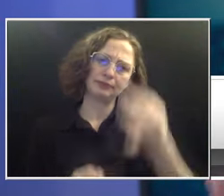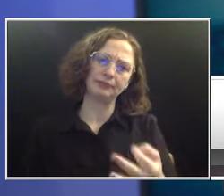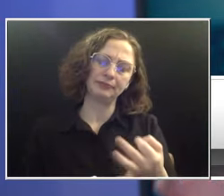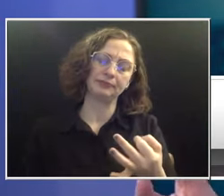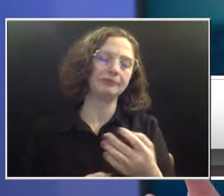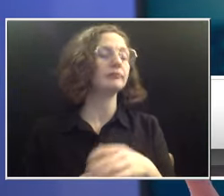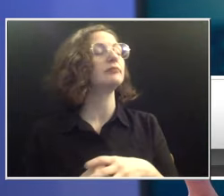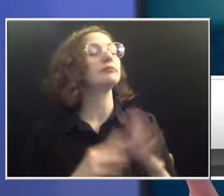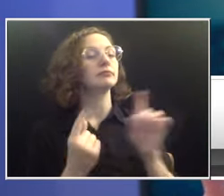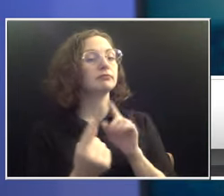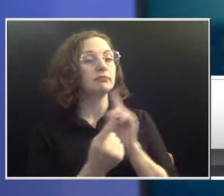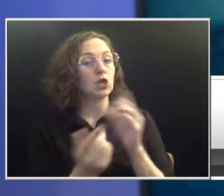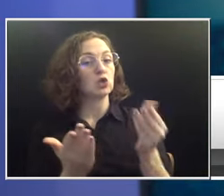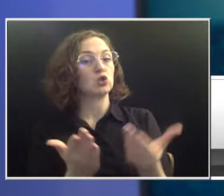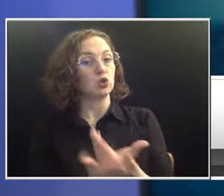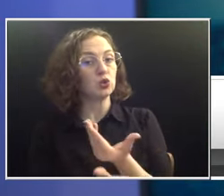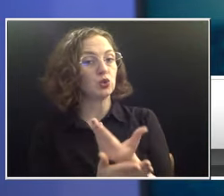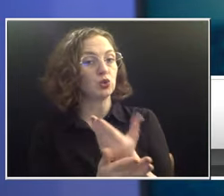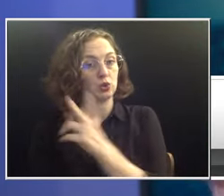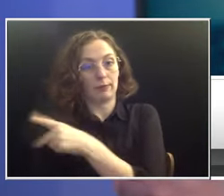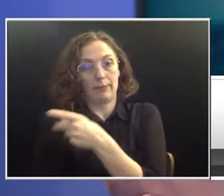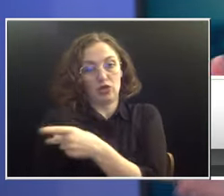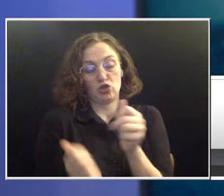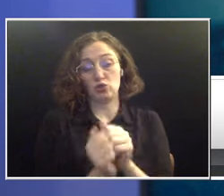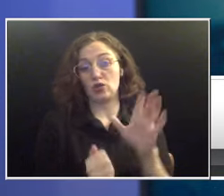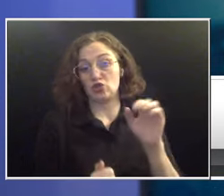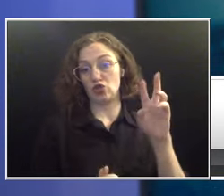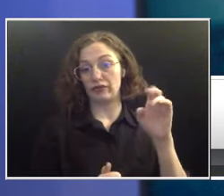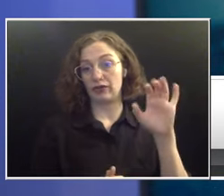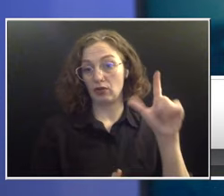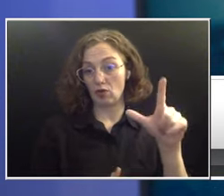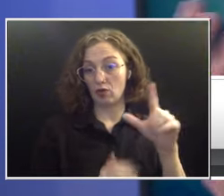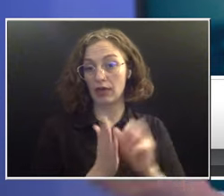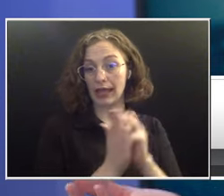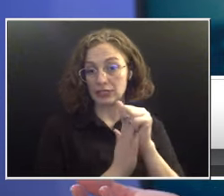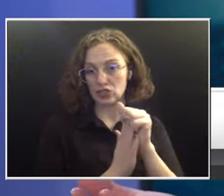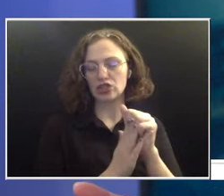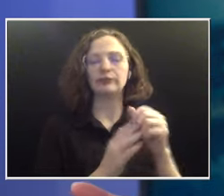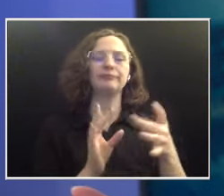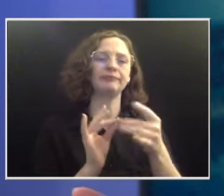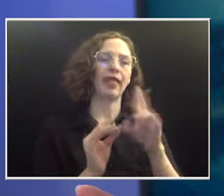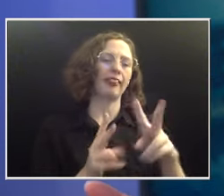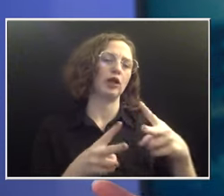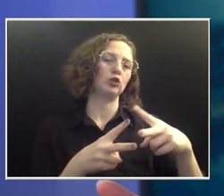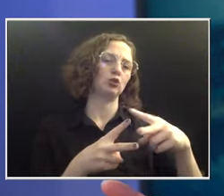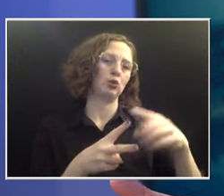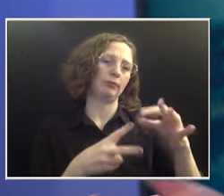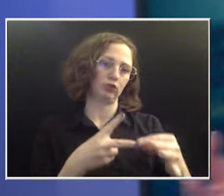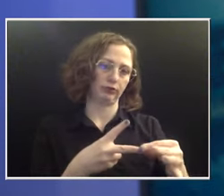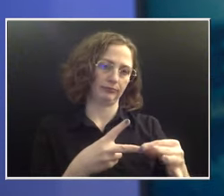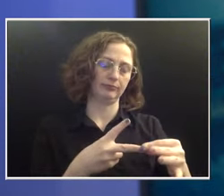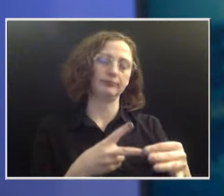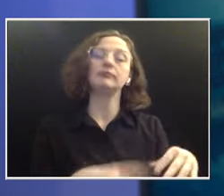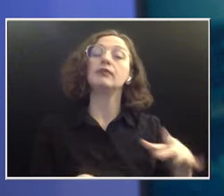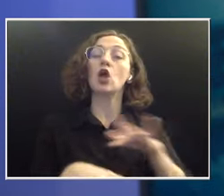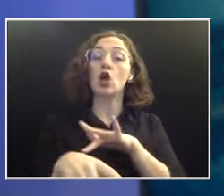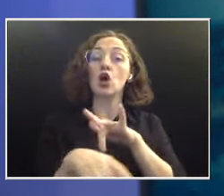about there are sort of two standard treatments. And so for early-stage cancers, we always want to consider surgery as one of the treatments.